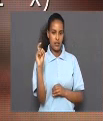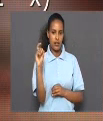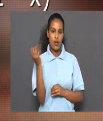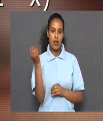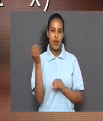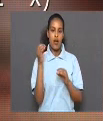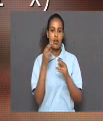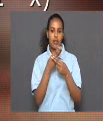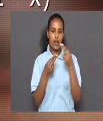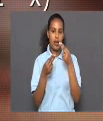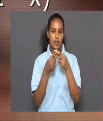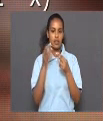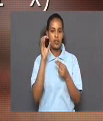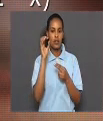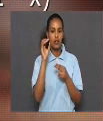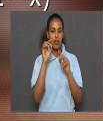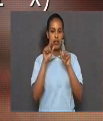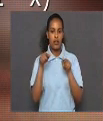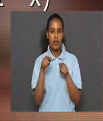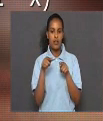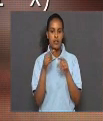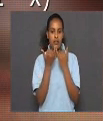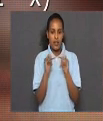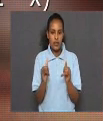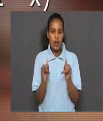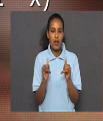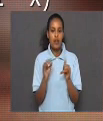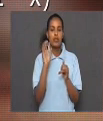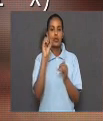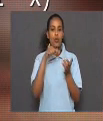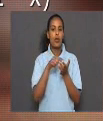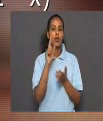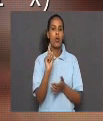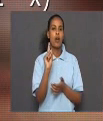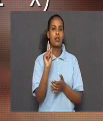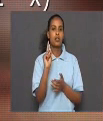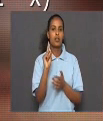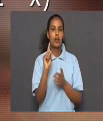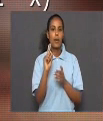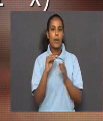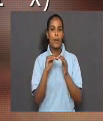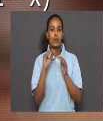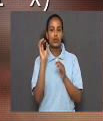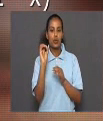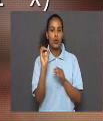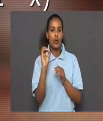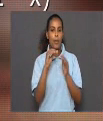all times x all divided by 0.10